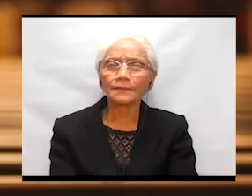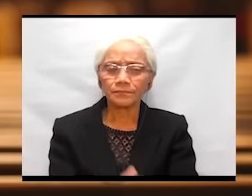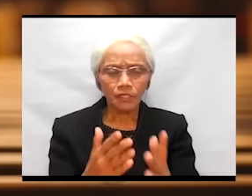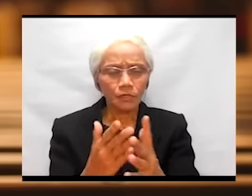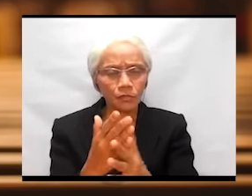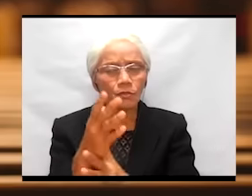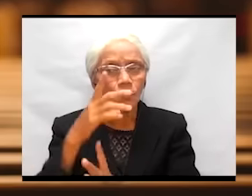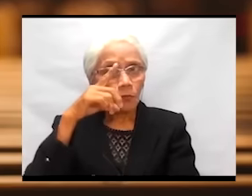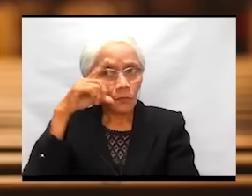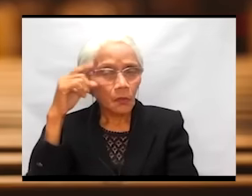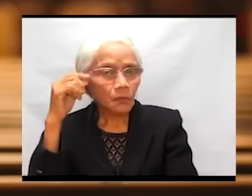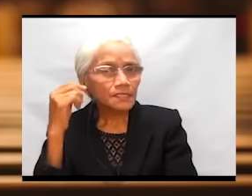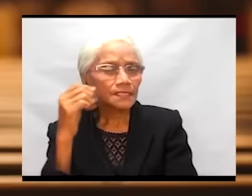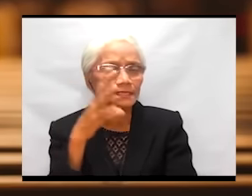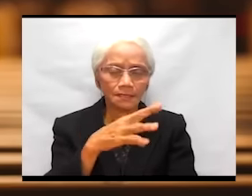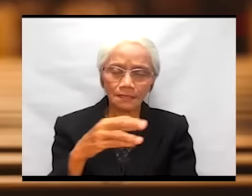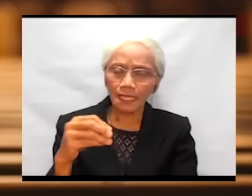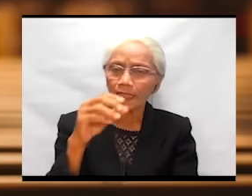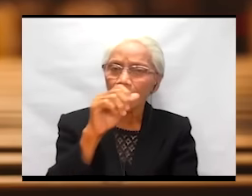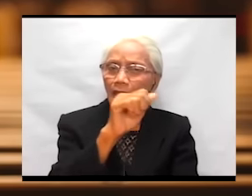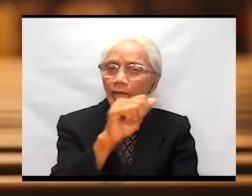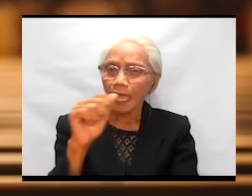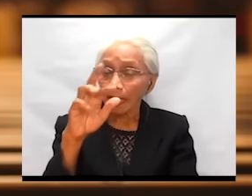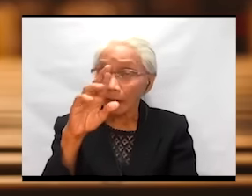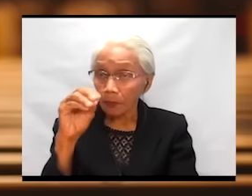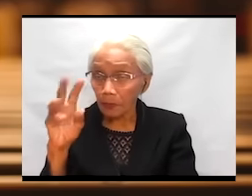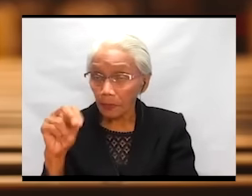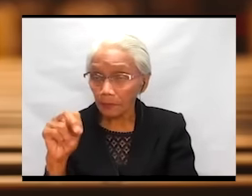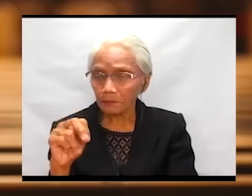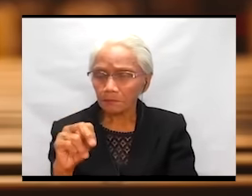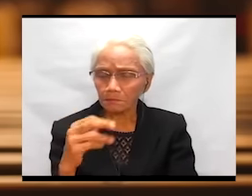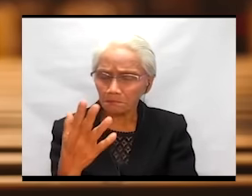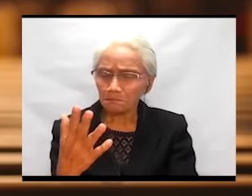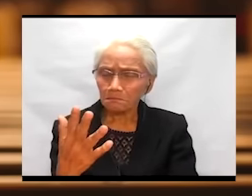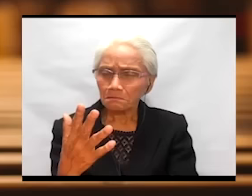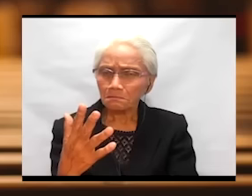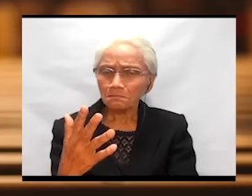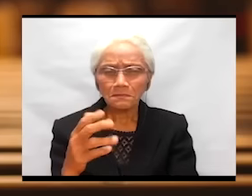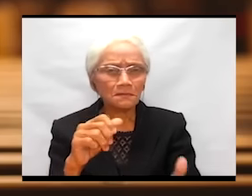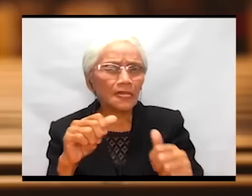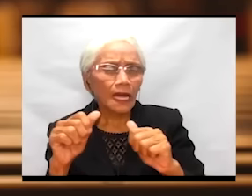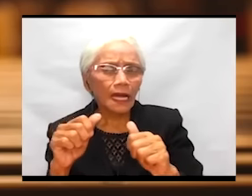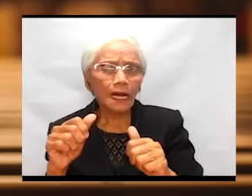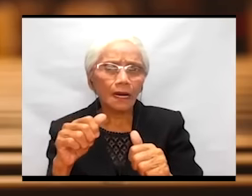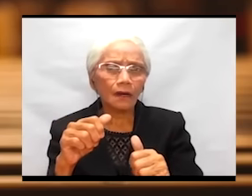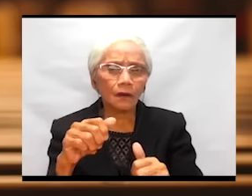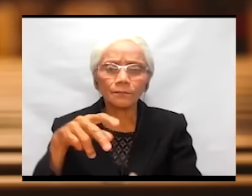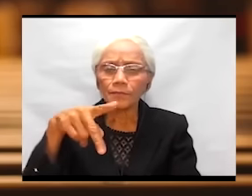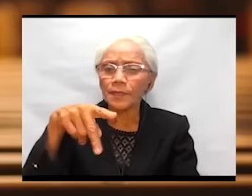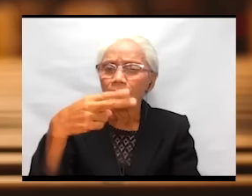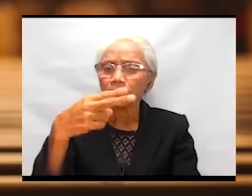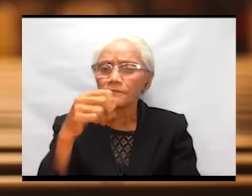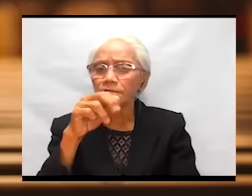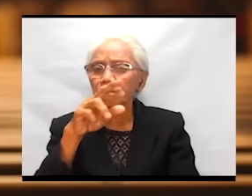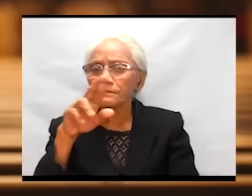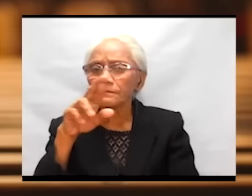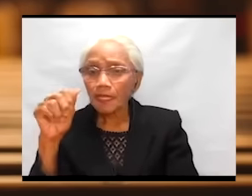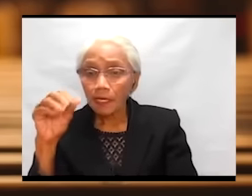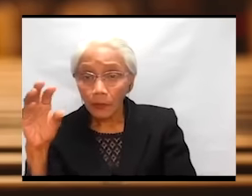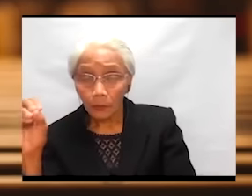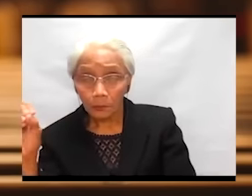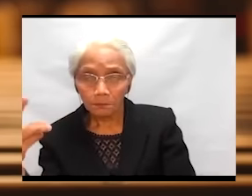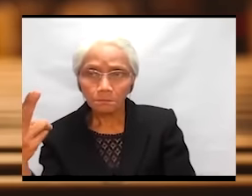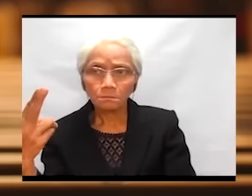heart of Pharaoh got more hardened, got more obstinate.